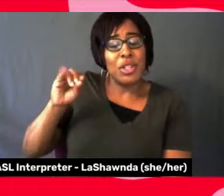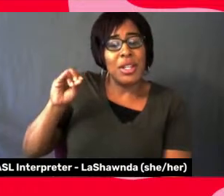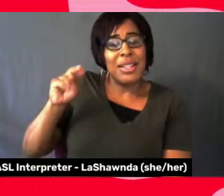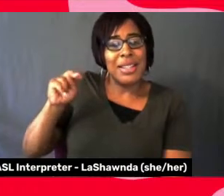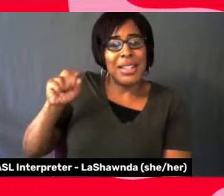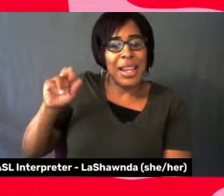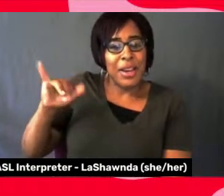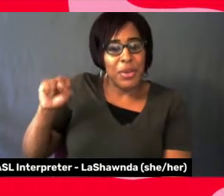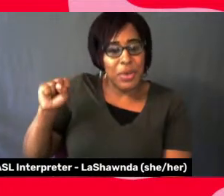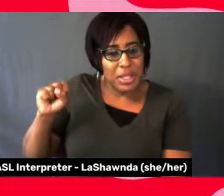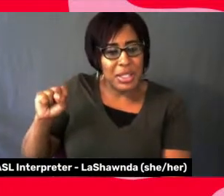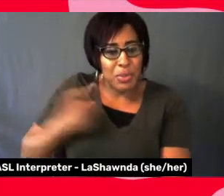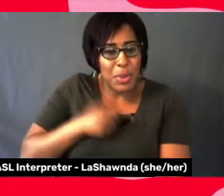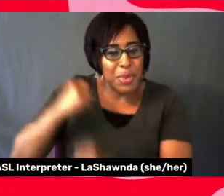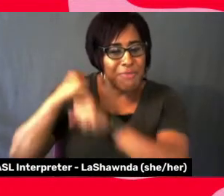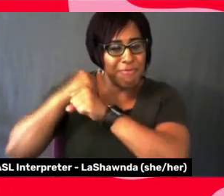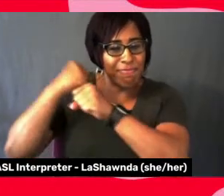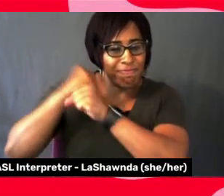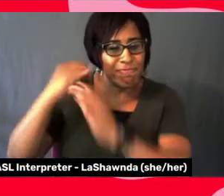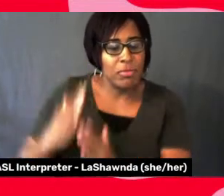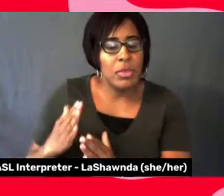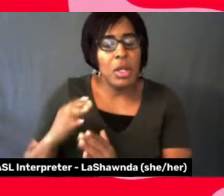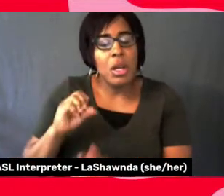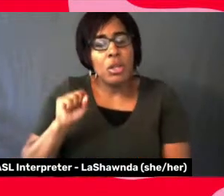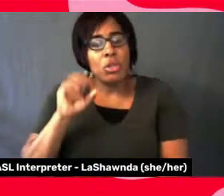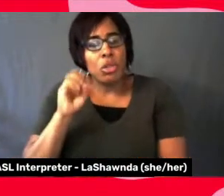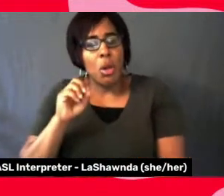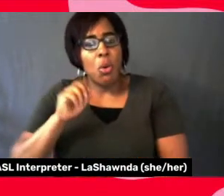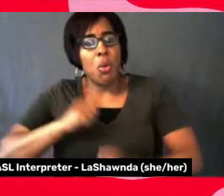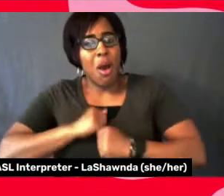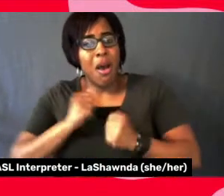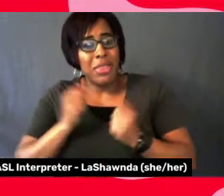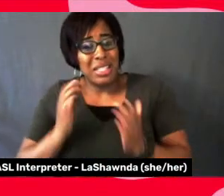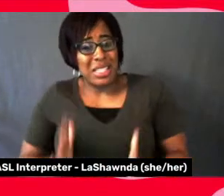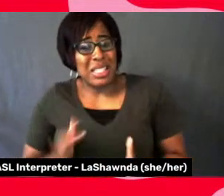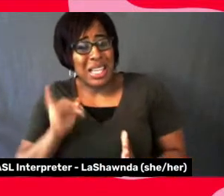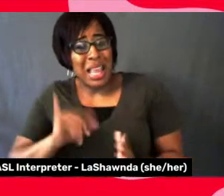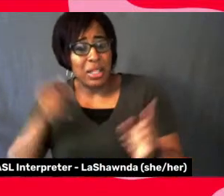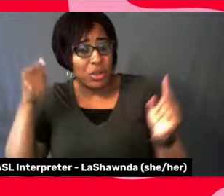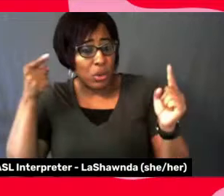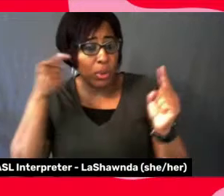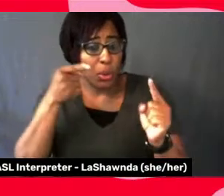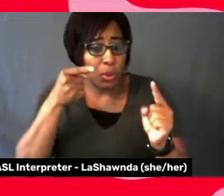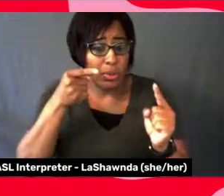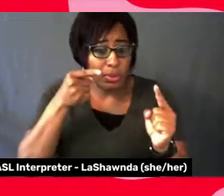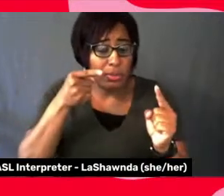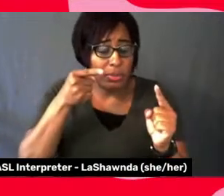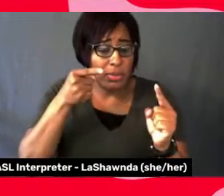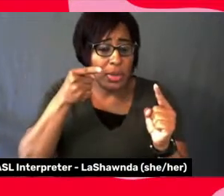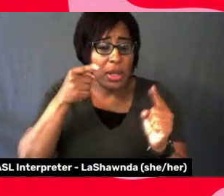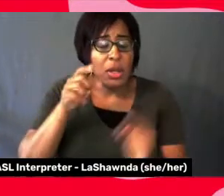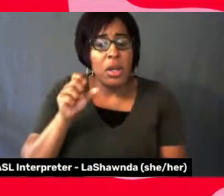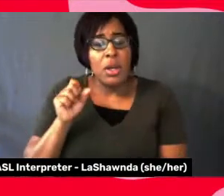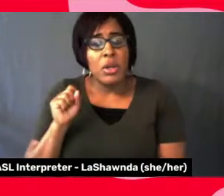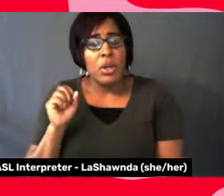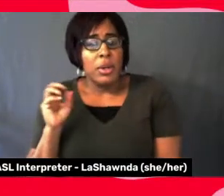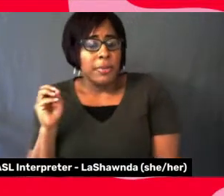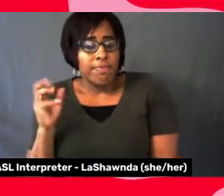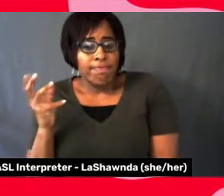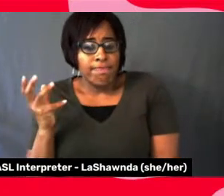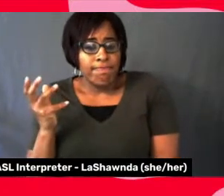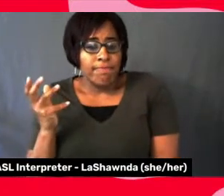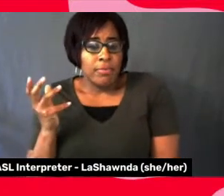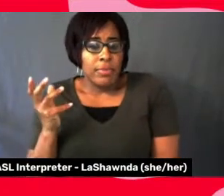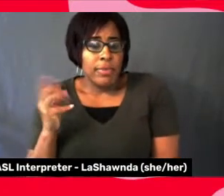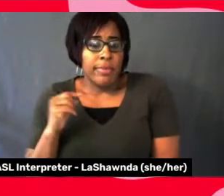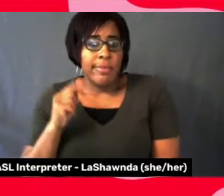so authenticity is the thing to strive for in my mind. And that cannot be compromised and